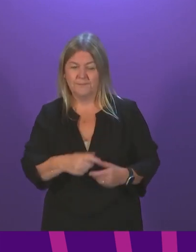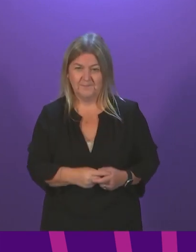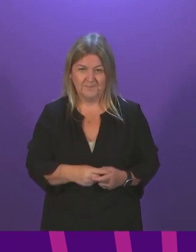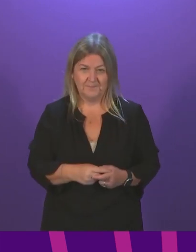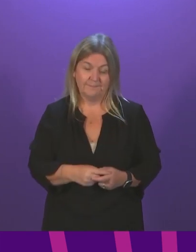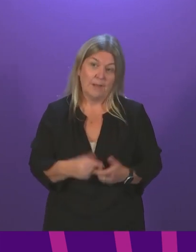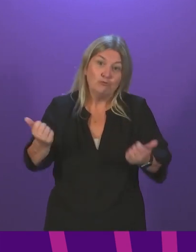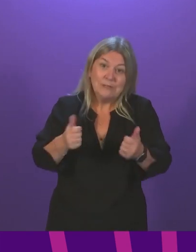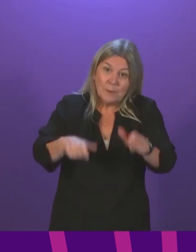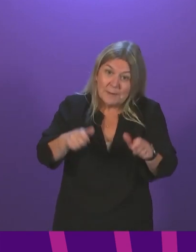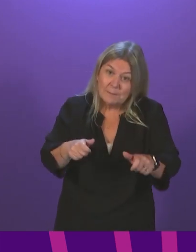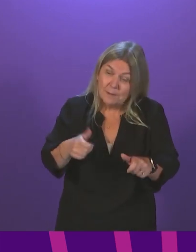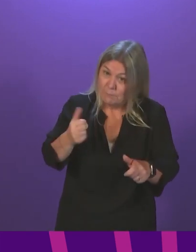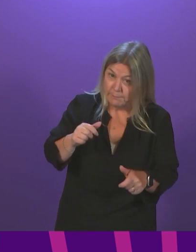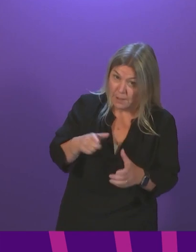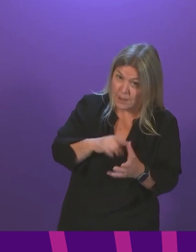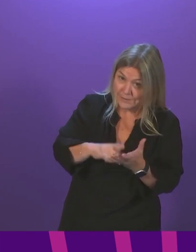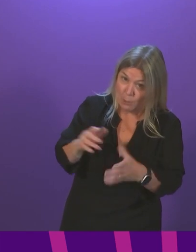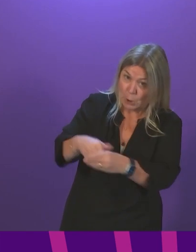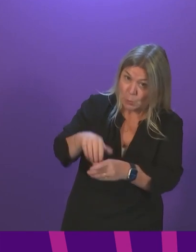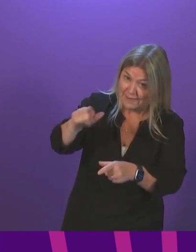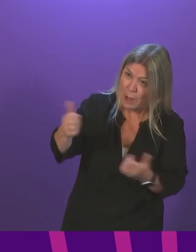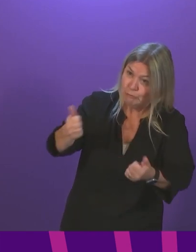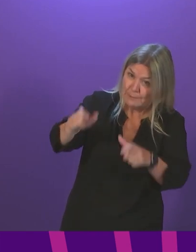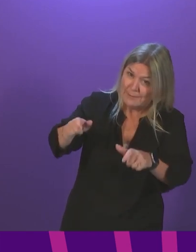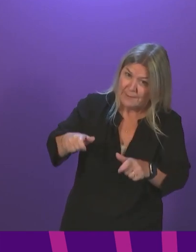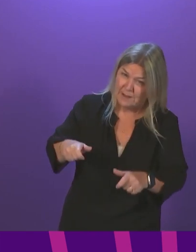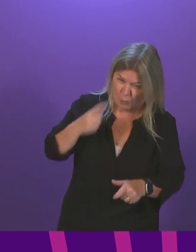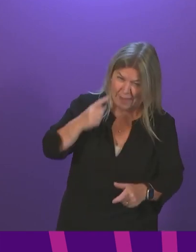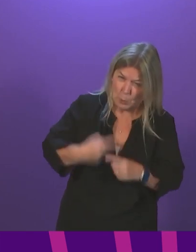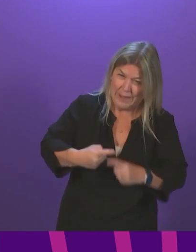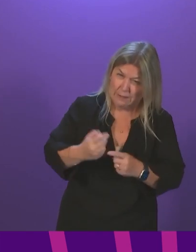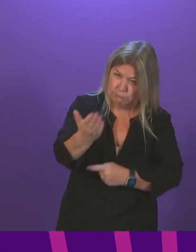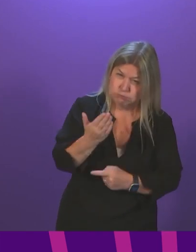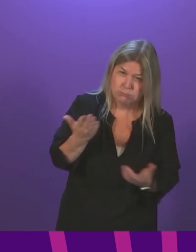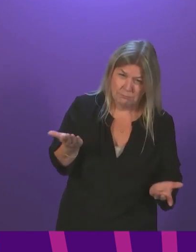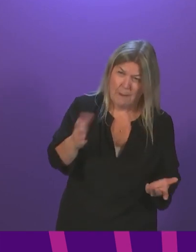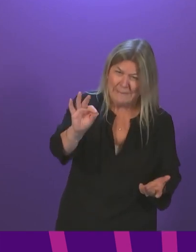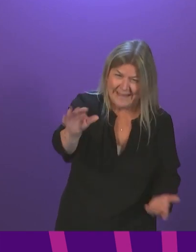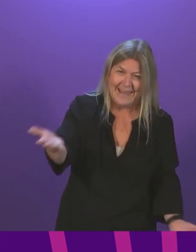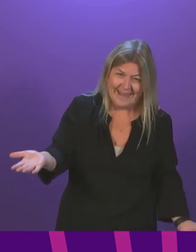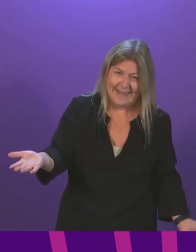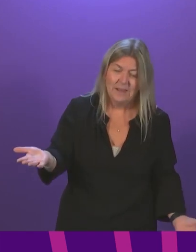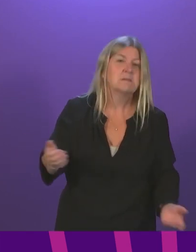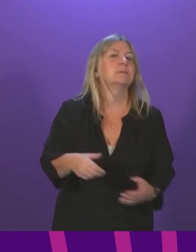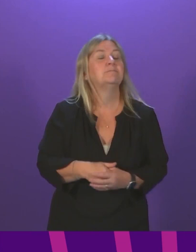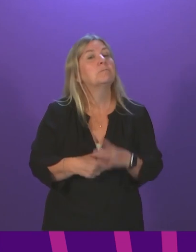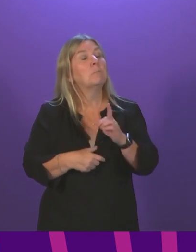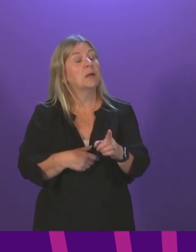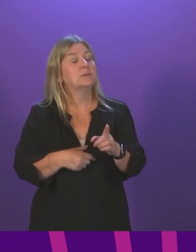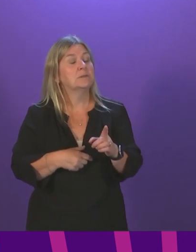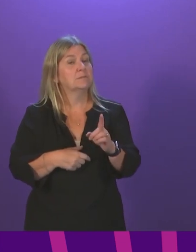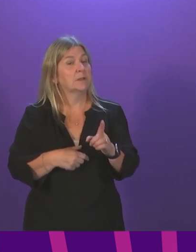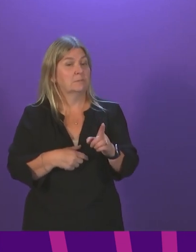may or may not include Anas Sarwar, will think that that is a pretty speedy start to that programme. We have taken